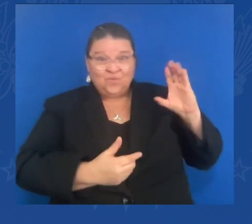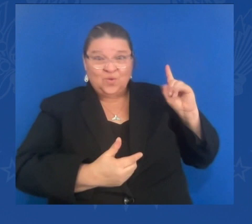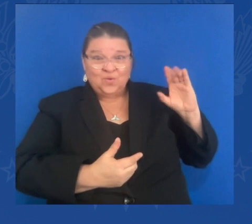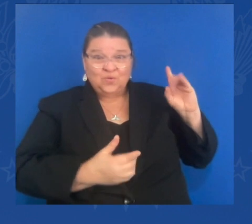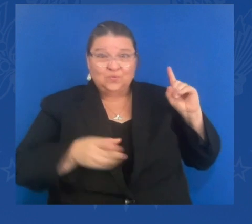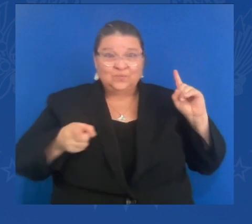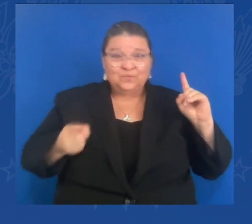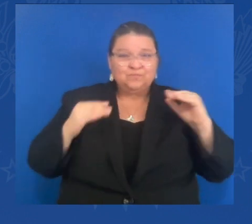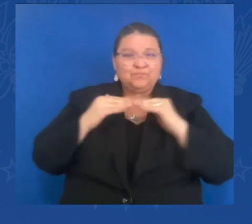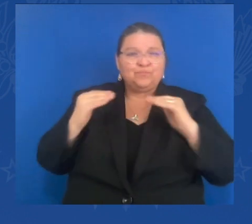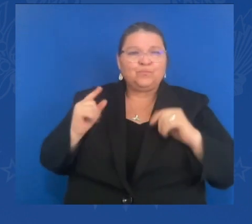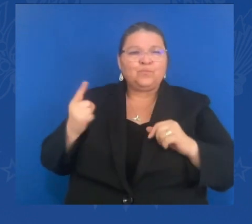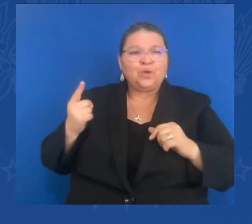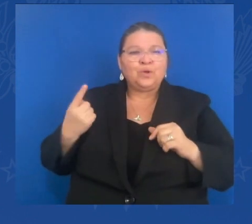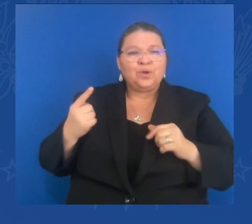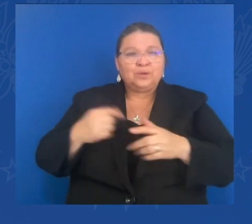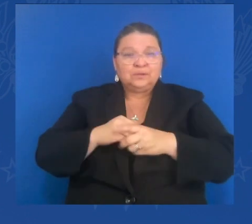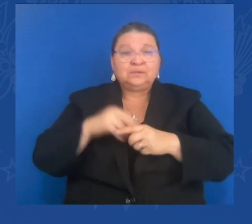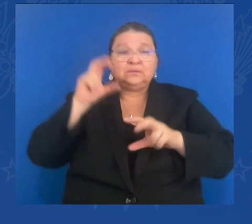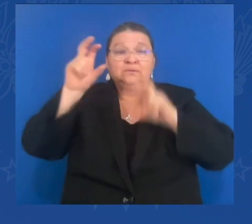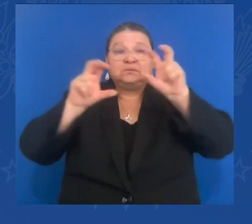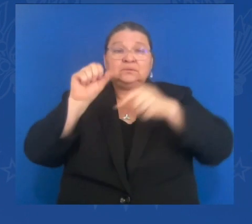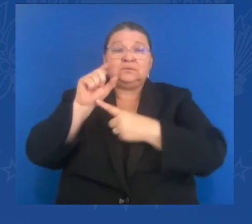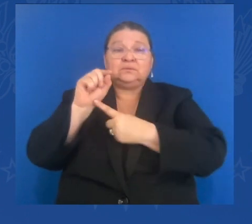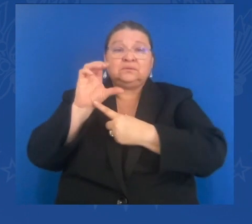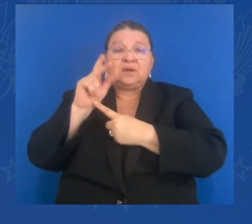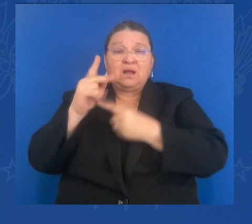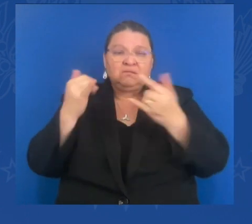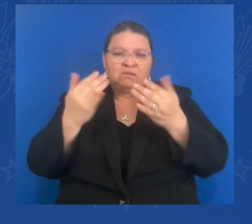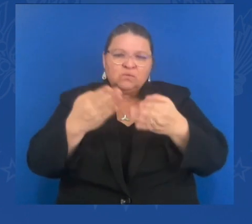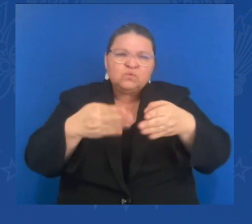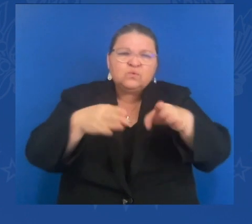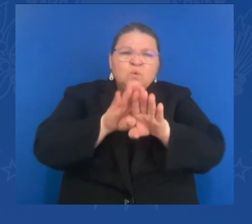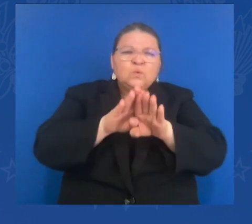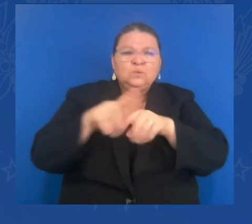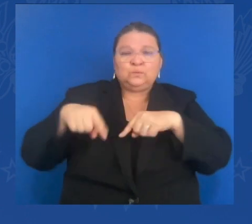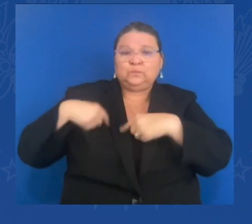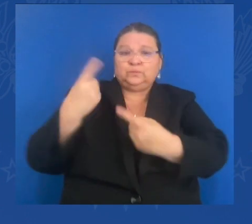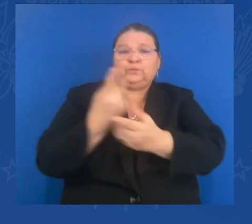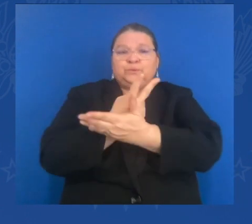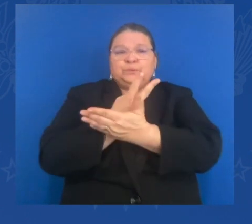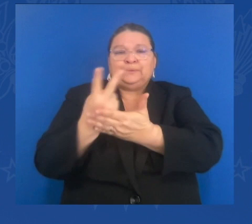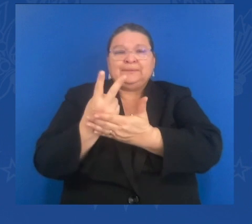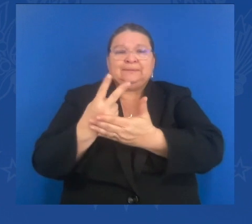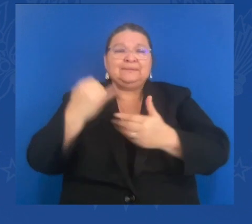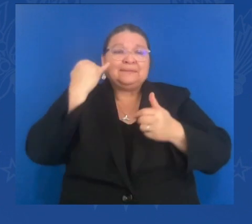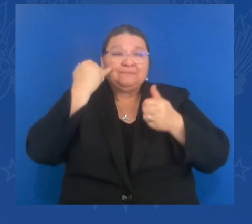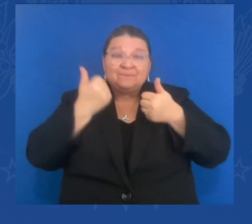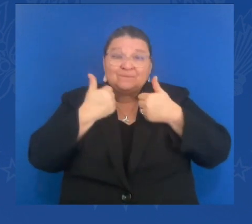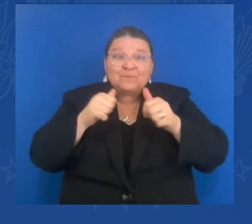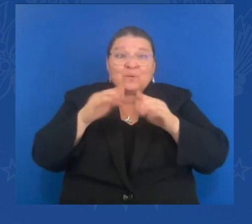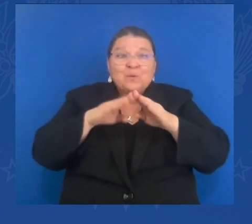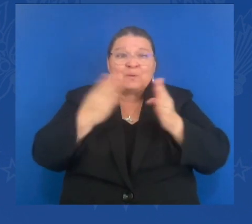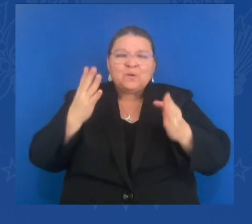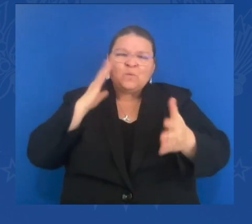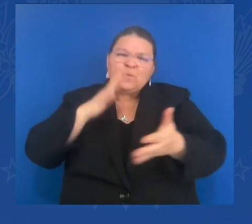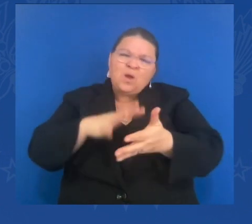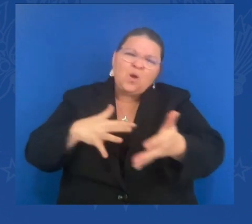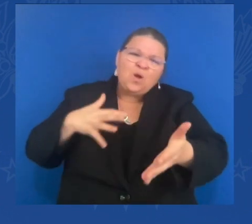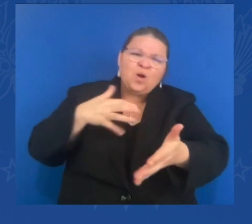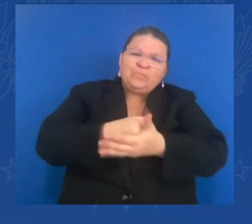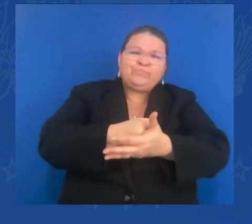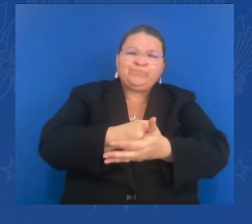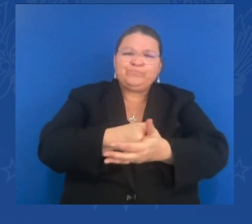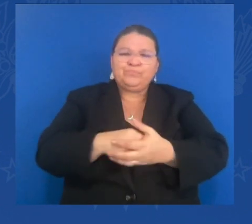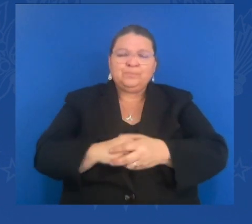collapse. Credit rating agencies has downgraded Russia's government to junk status — its economy to junk